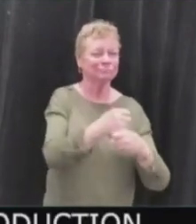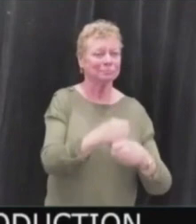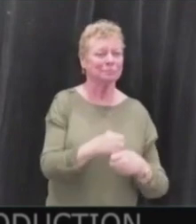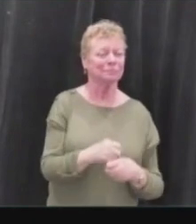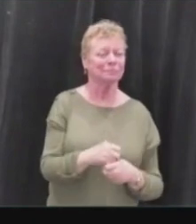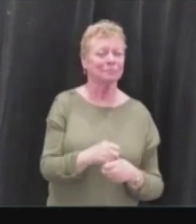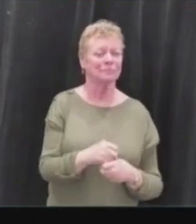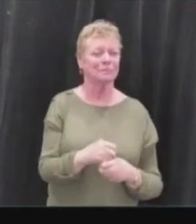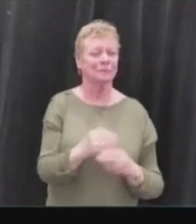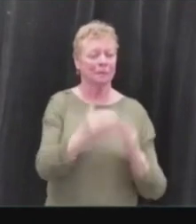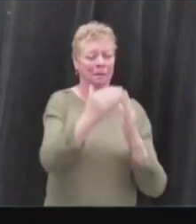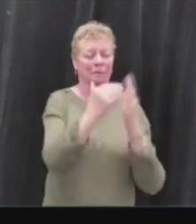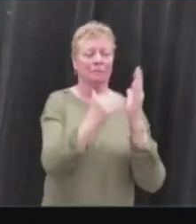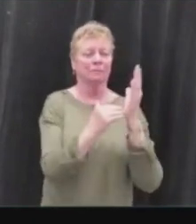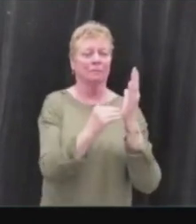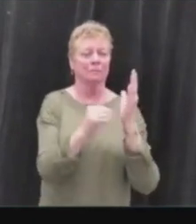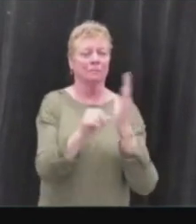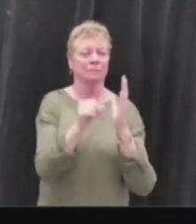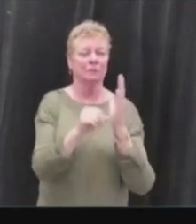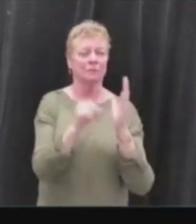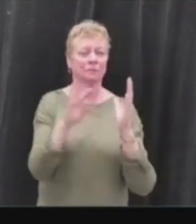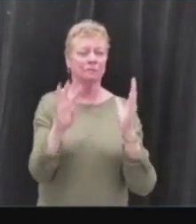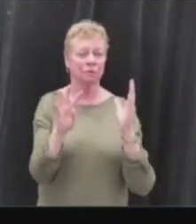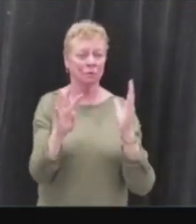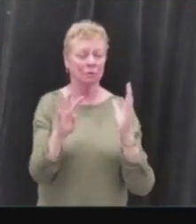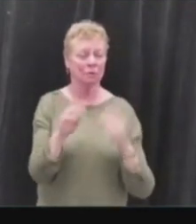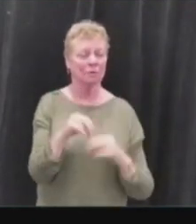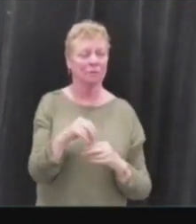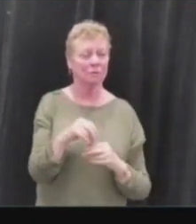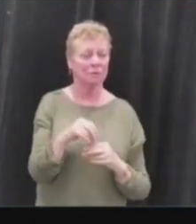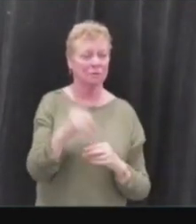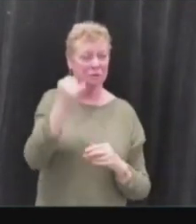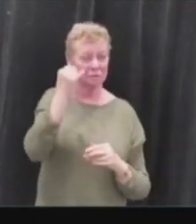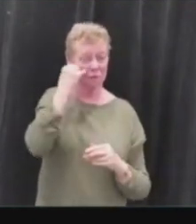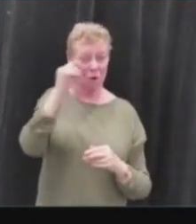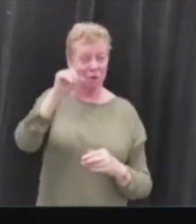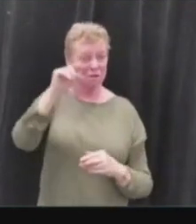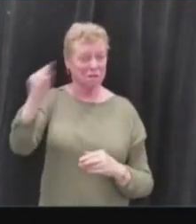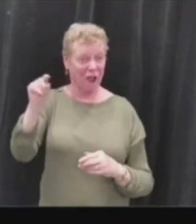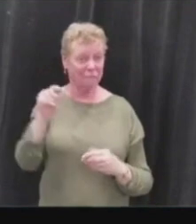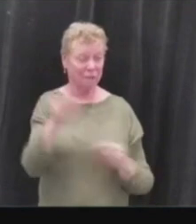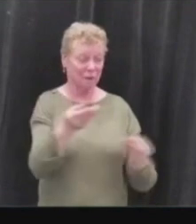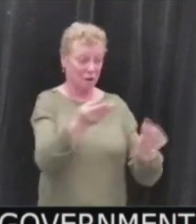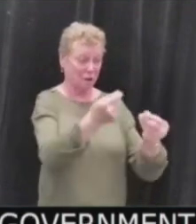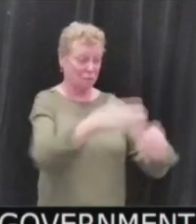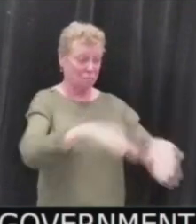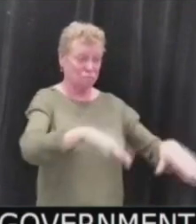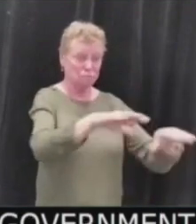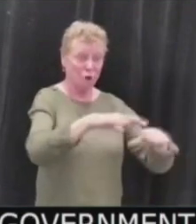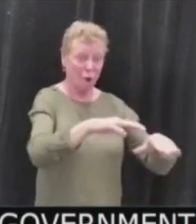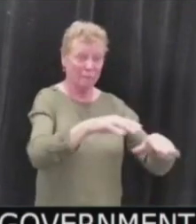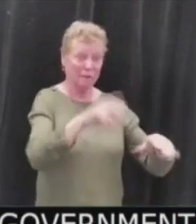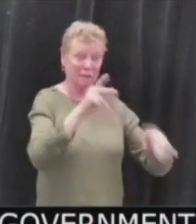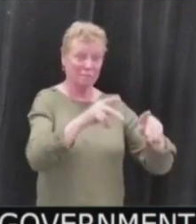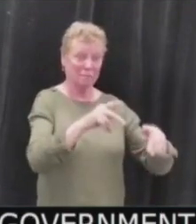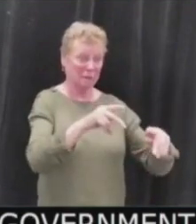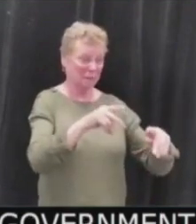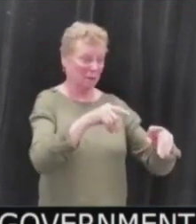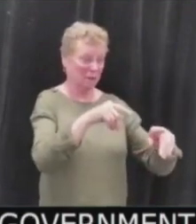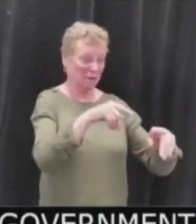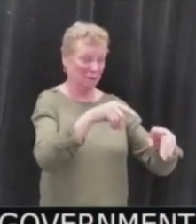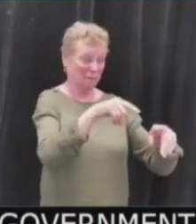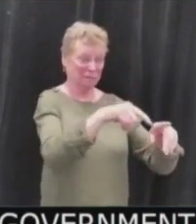bottom of the page toward in page four. If the government can confiscate property lawfully held and used by any group claimed to be suspect,